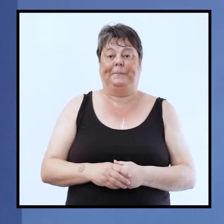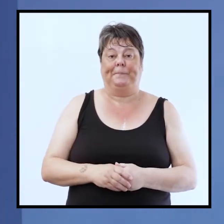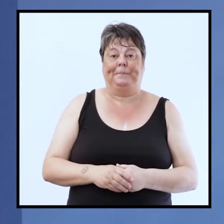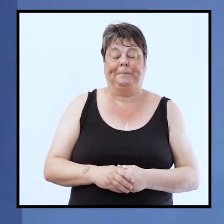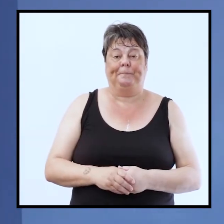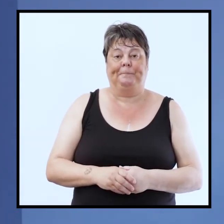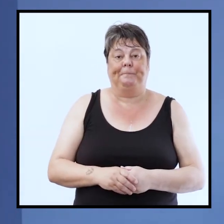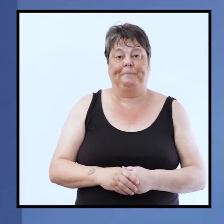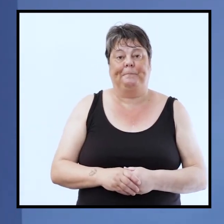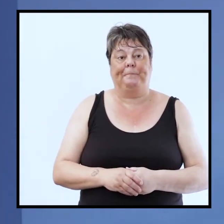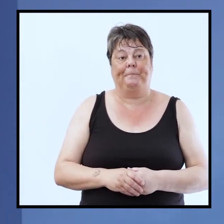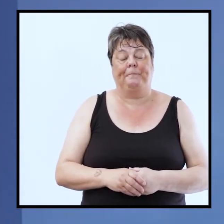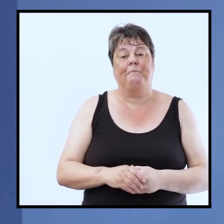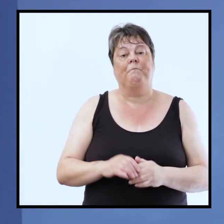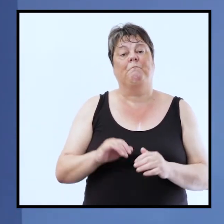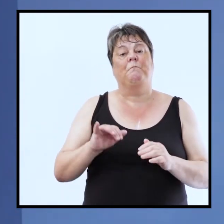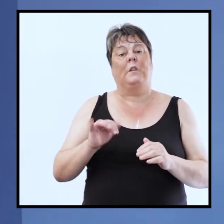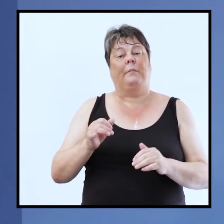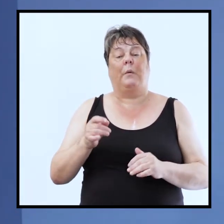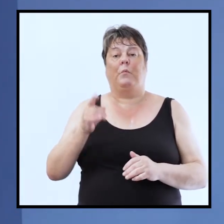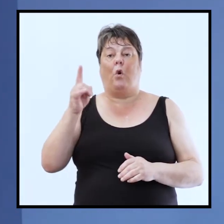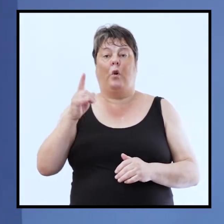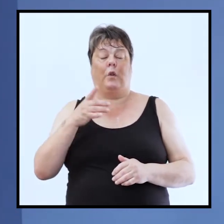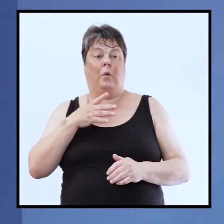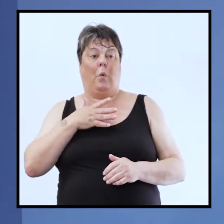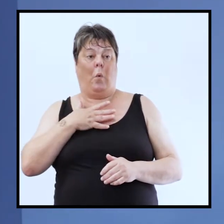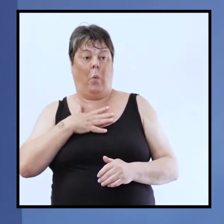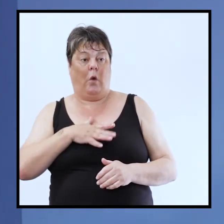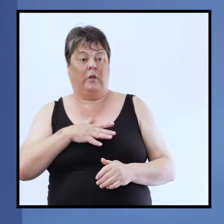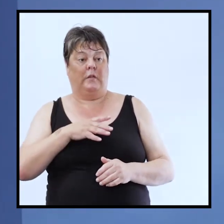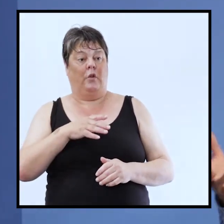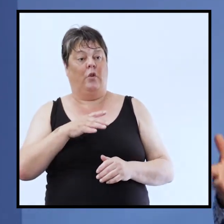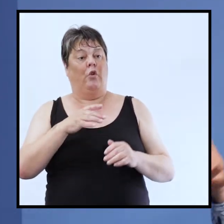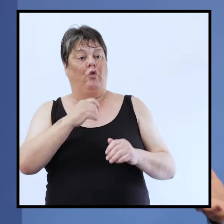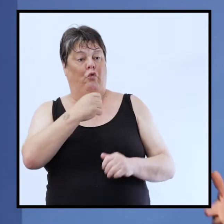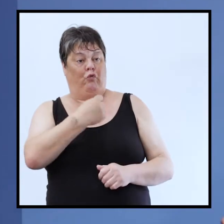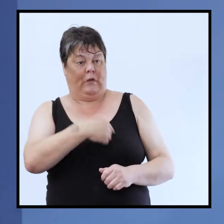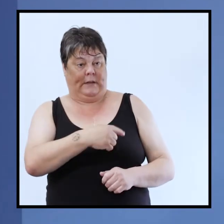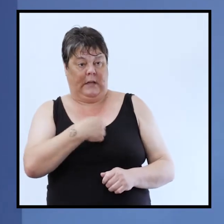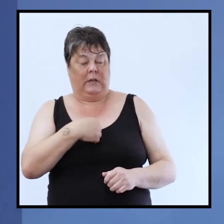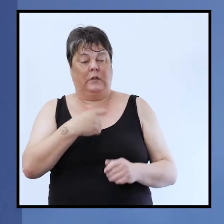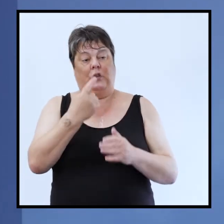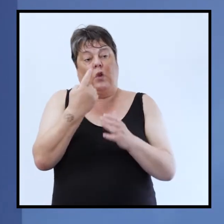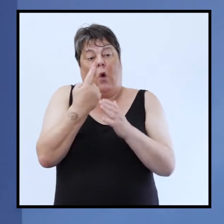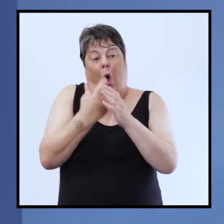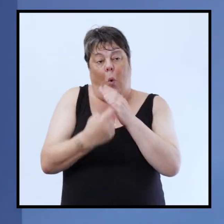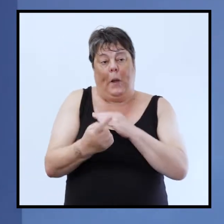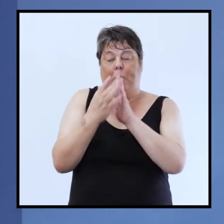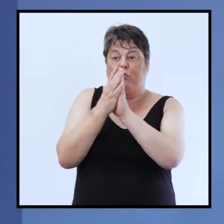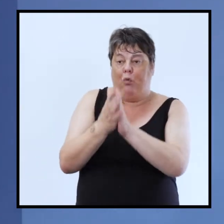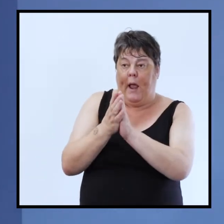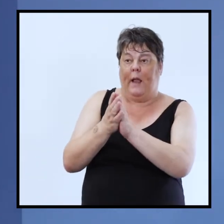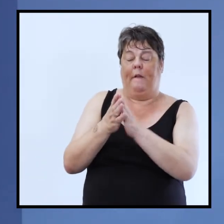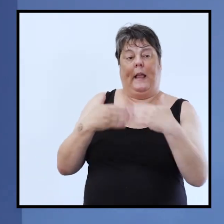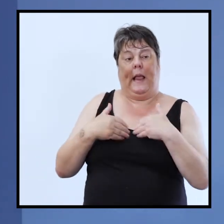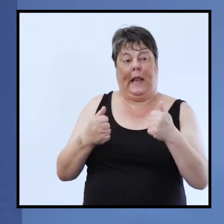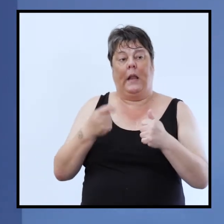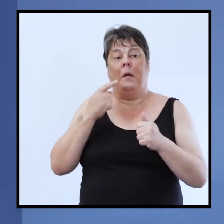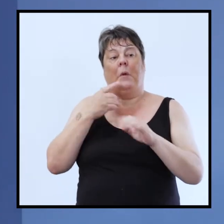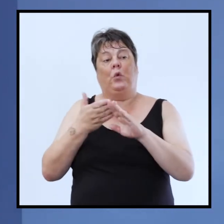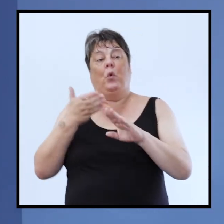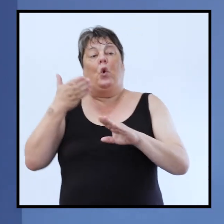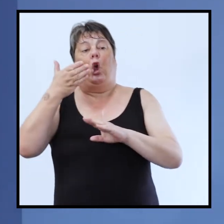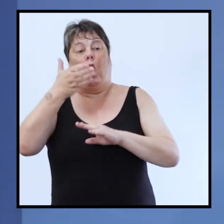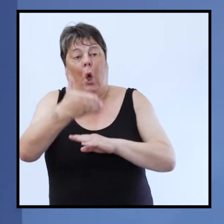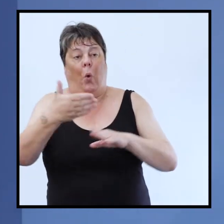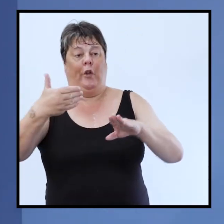um god wants to use christians in healing you know not just praying for the sick but he said go and heal the sick all right so you've got to do it in the power of the holy